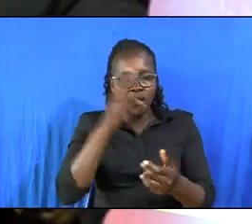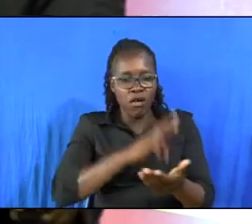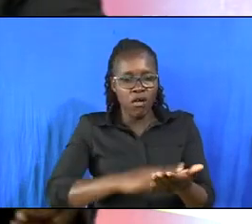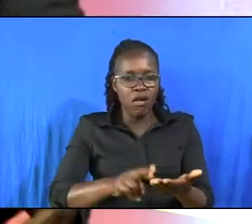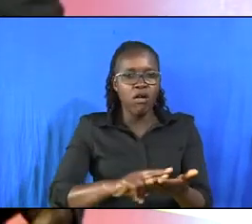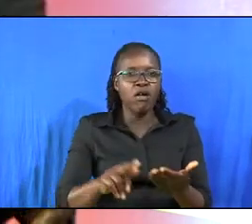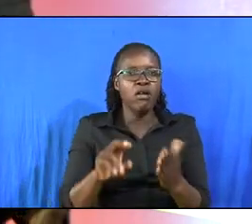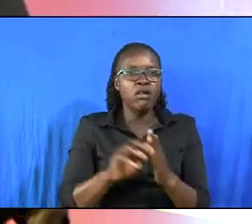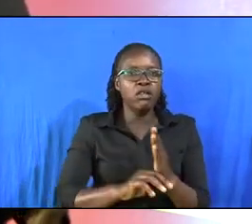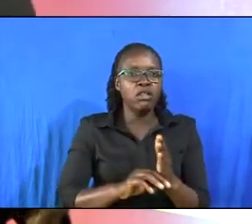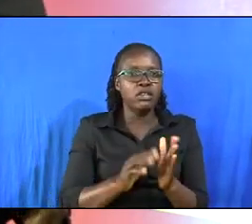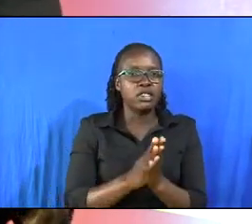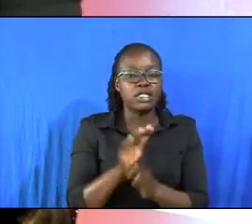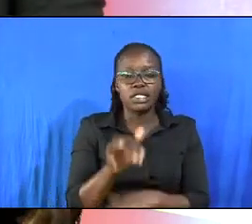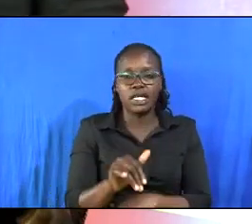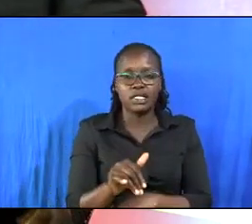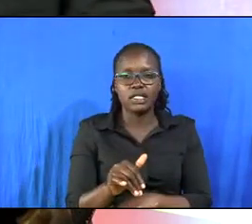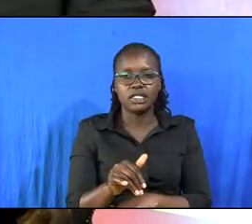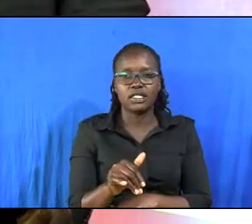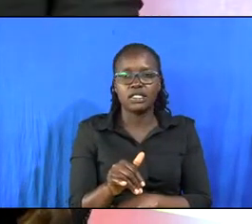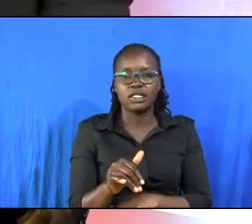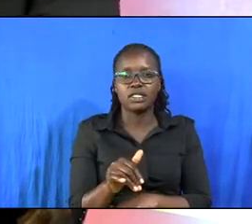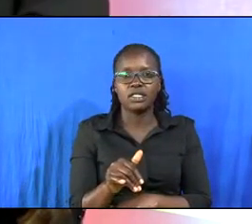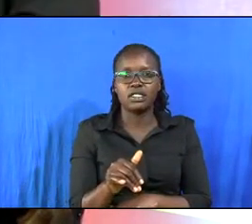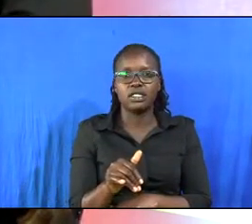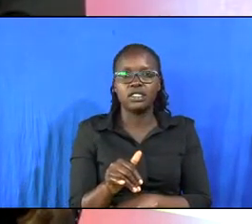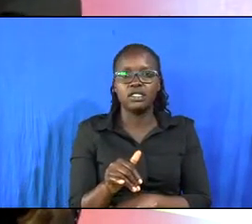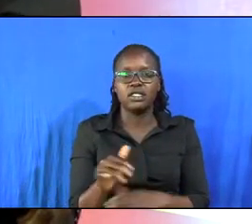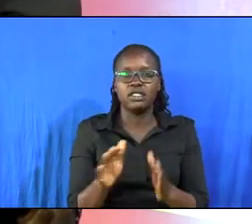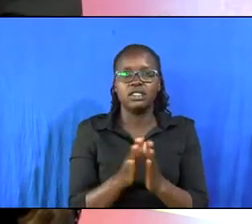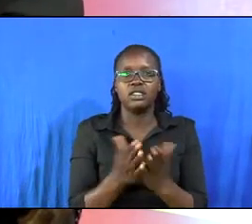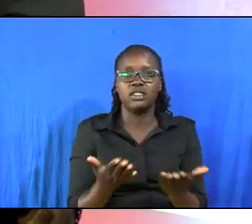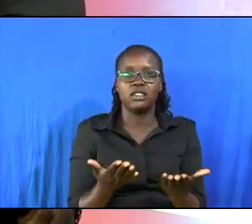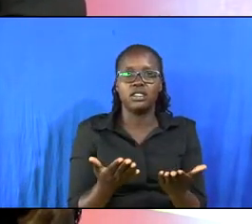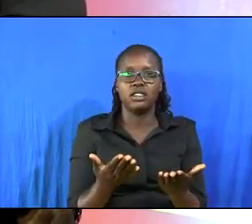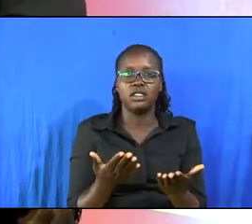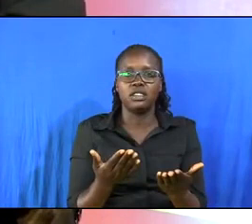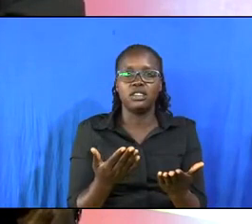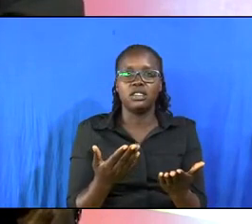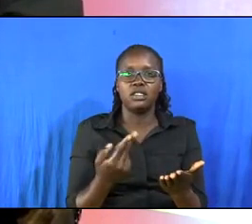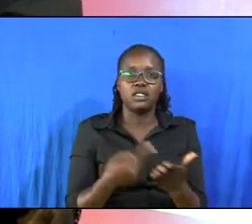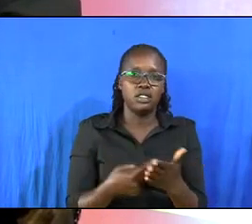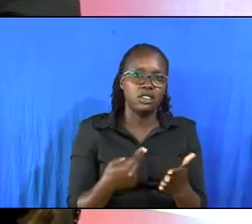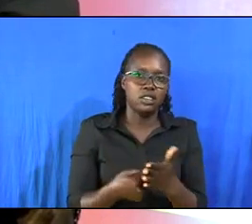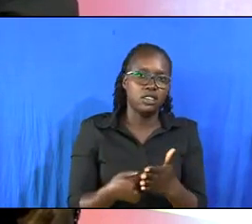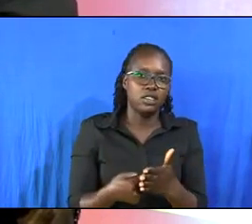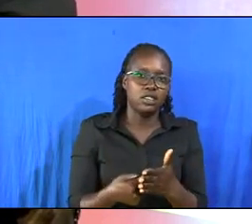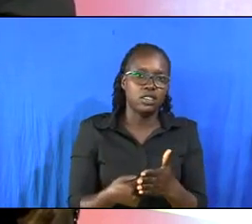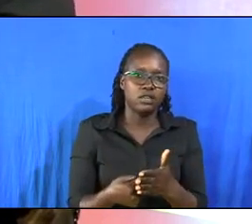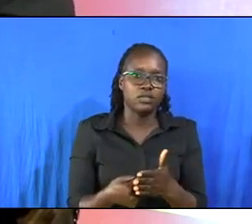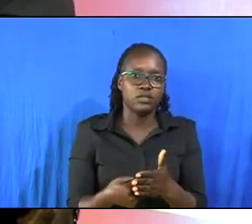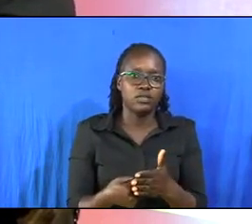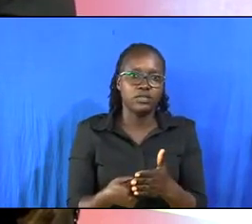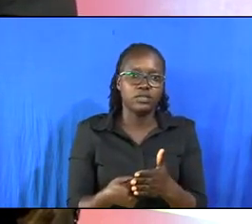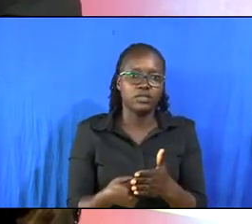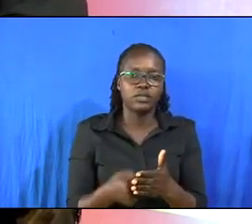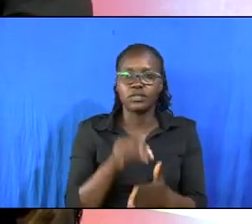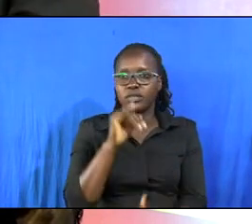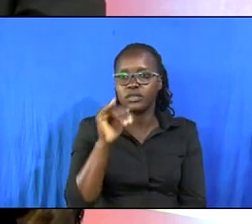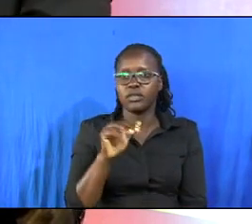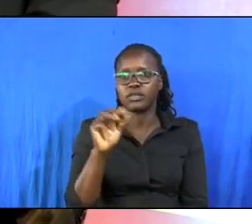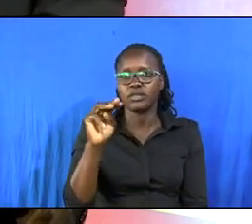righteousness that's that's book of that's the book of james